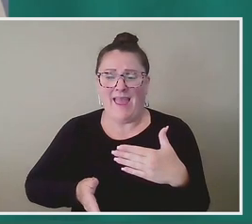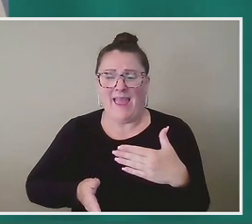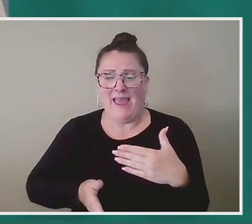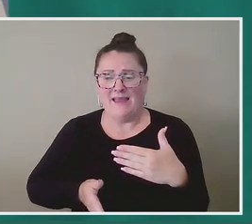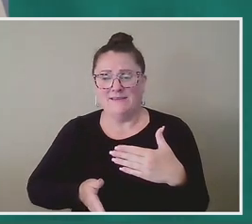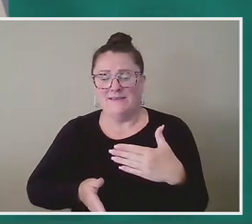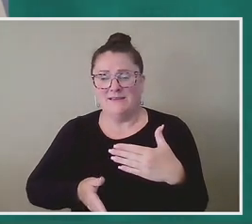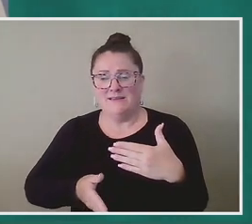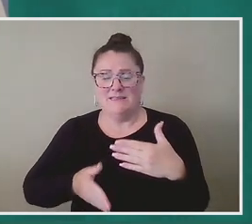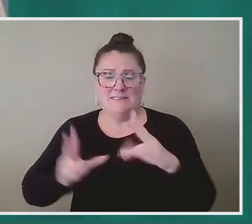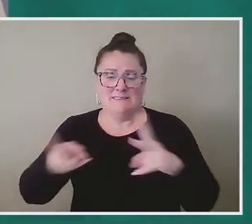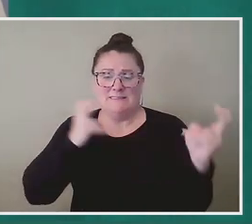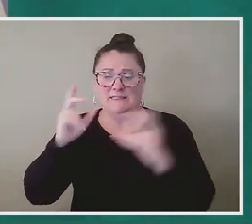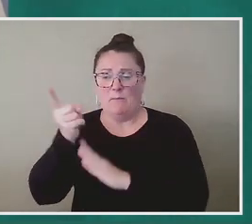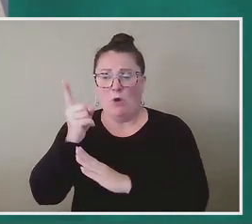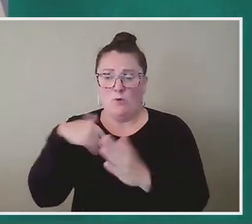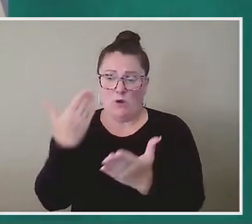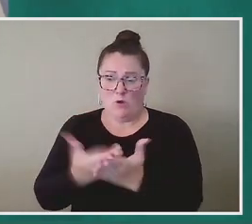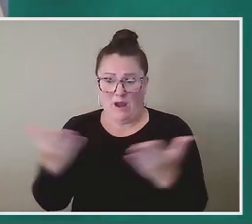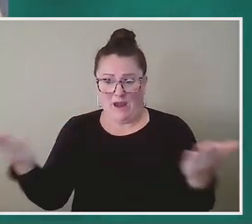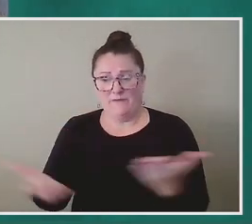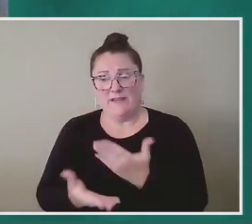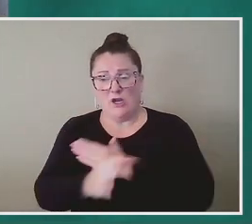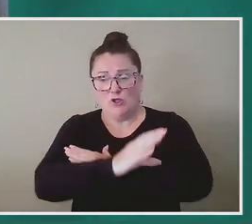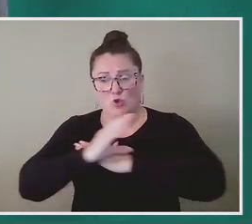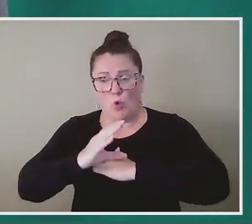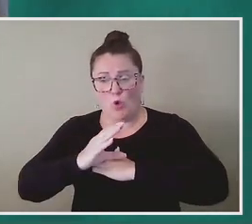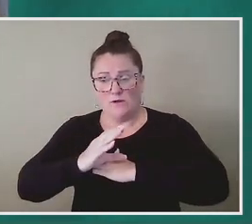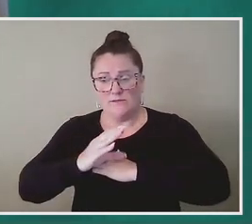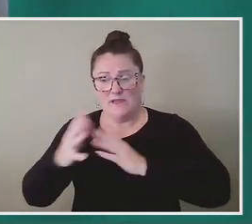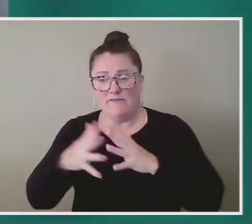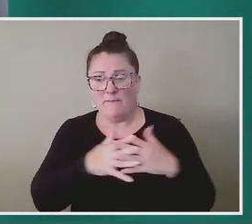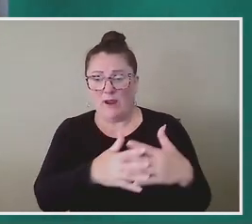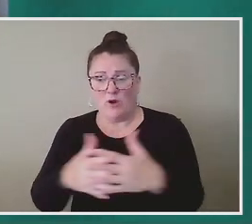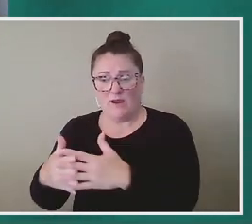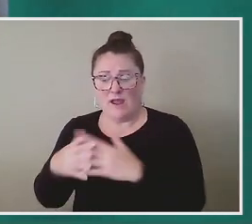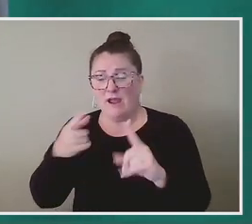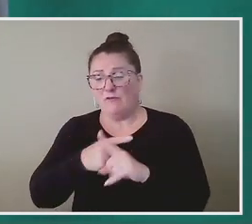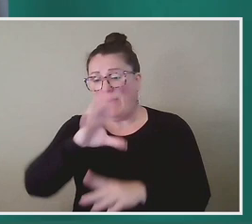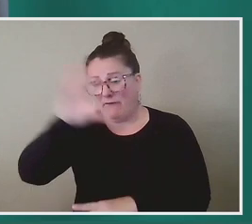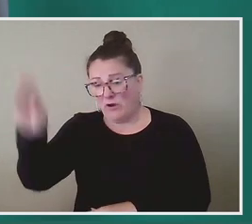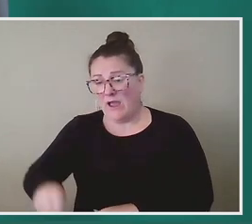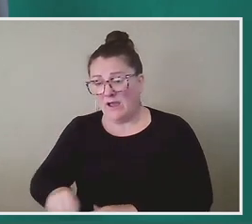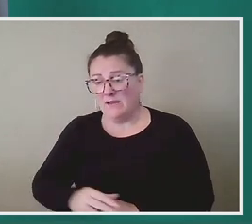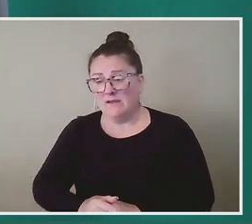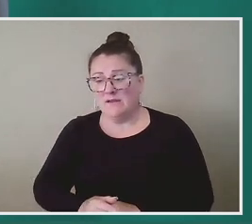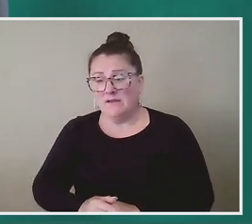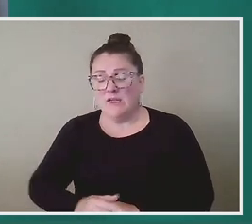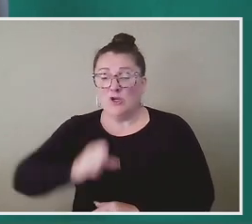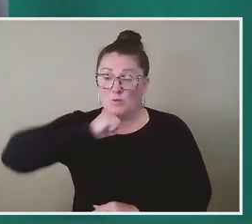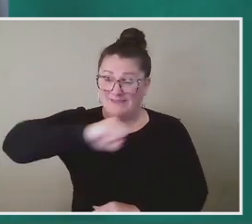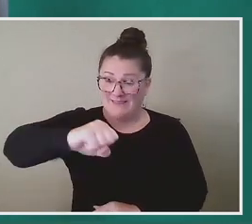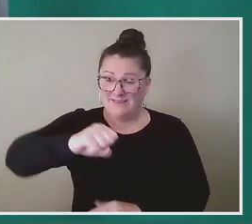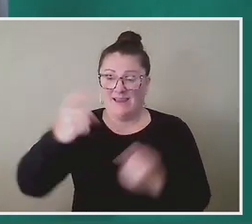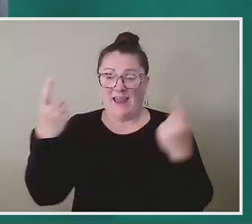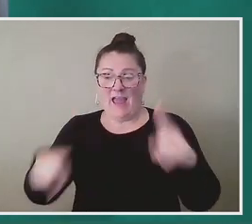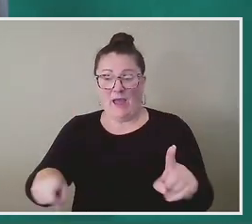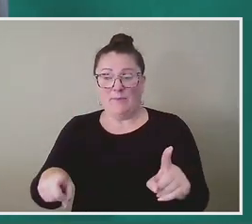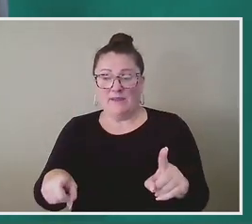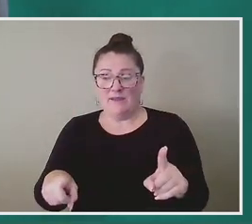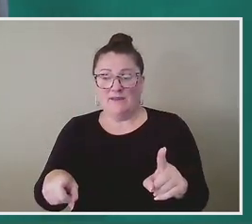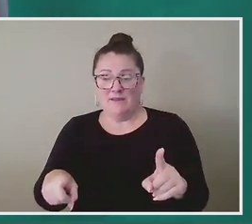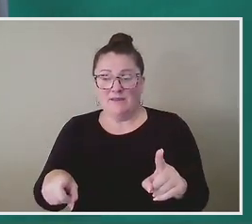from the moment we arrived on these shores, right? So resistance was taking place since the first, uh,